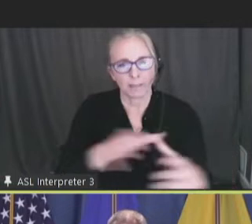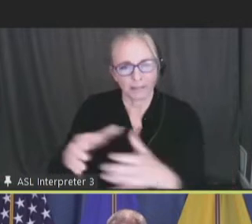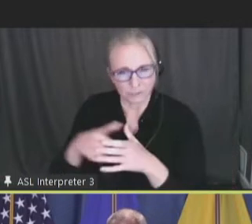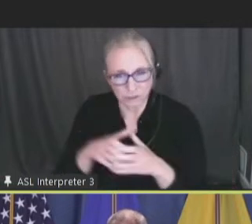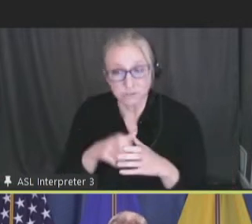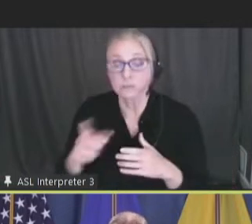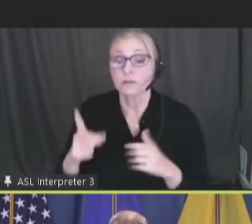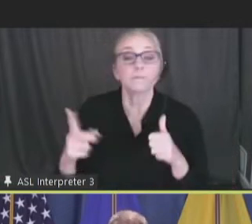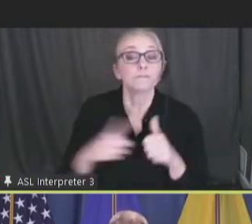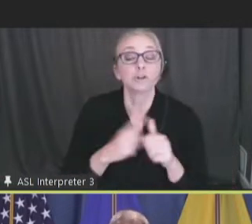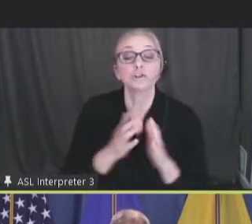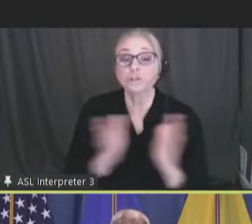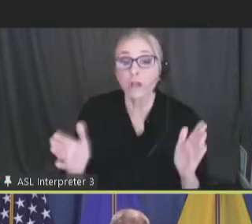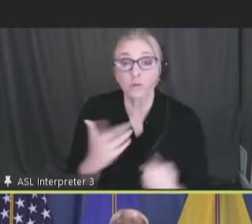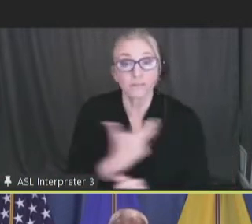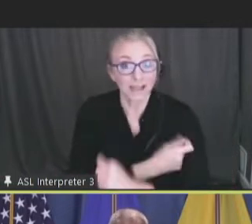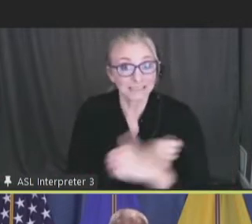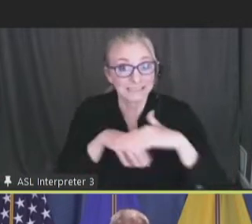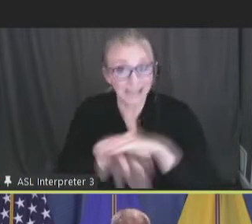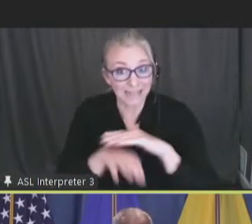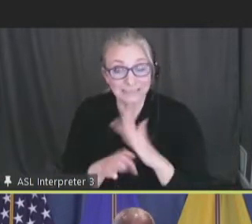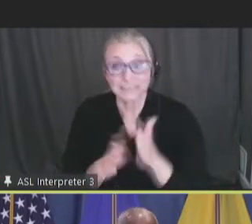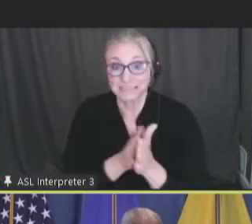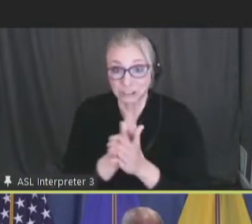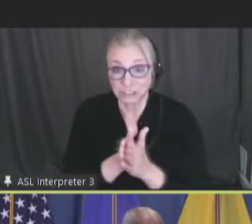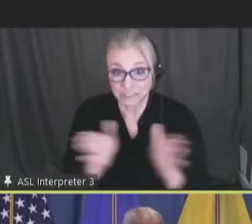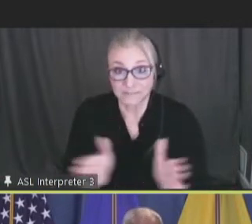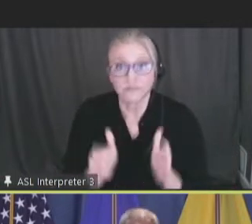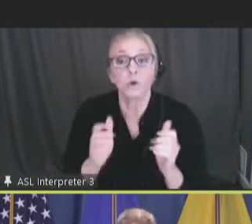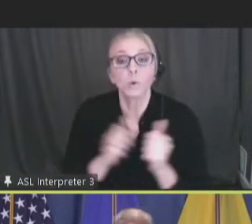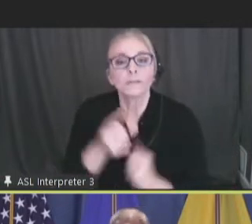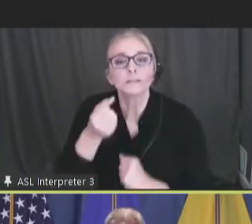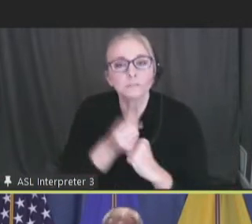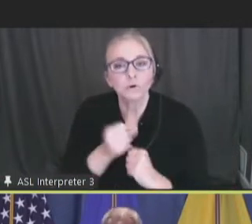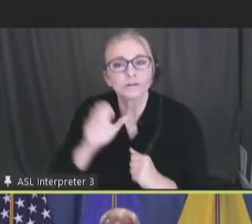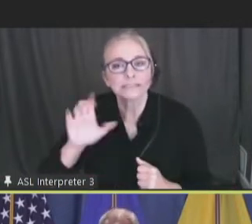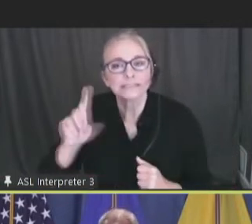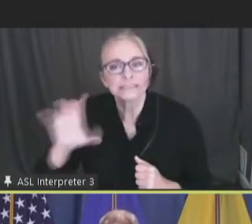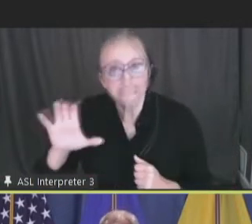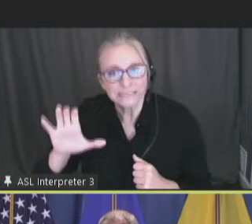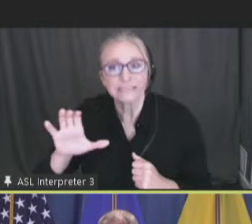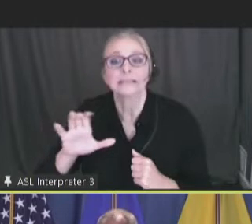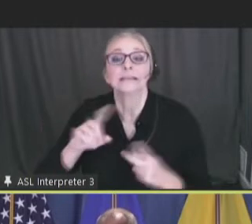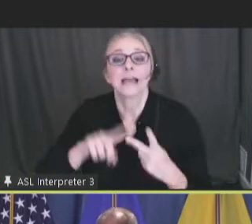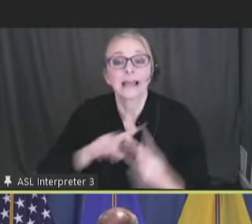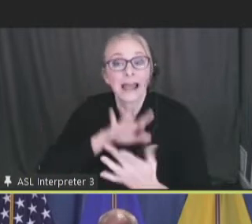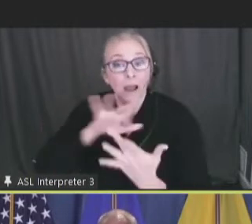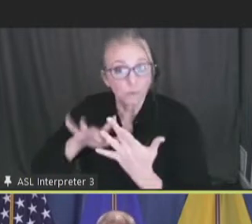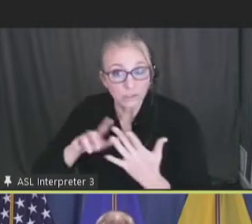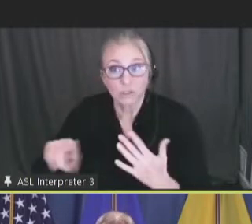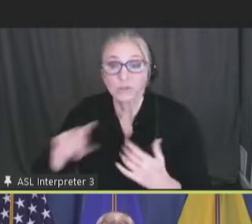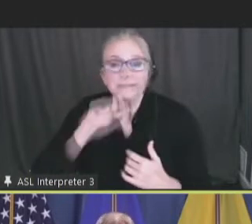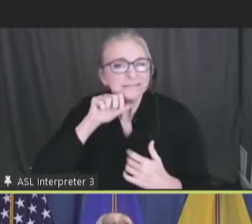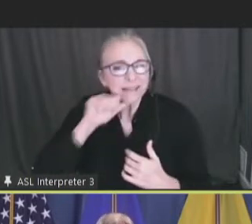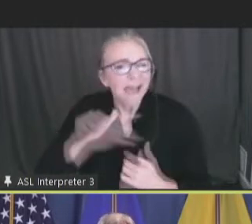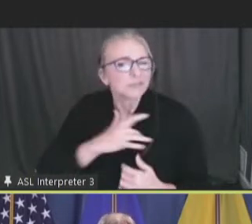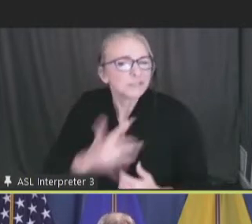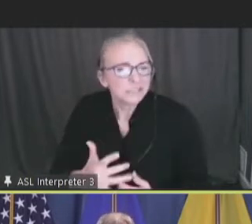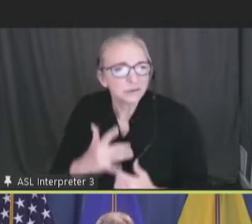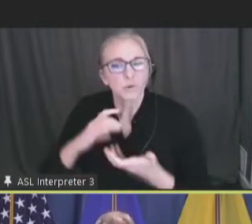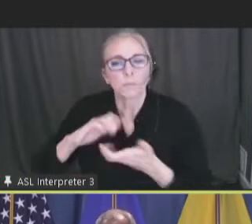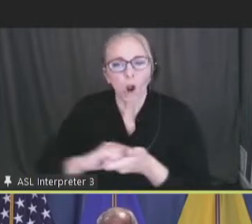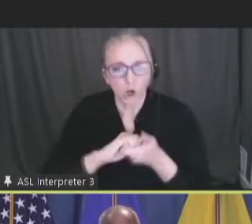our general vaccine access initiative with the support of CDC and outreach to nontraditional partners.